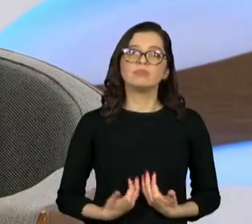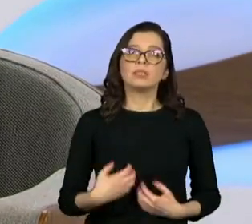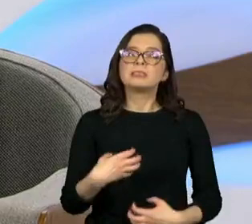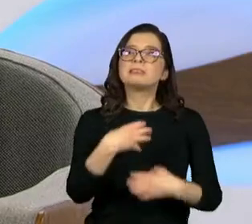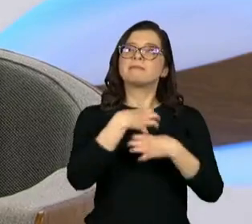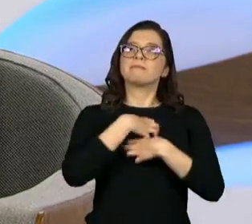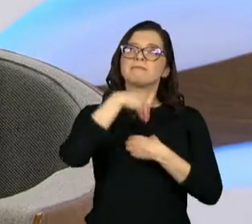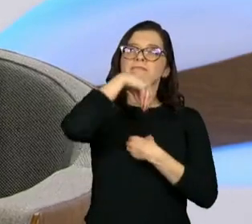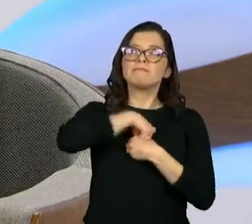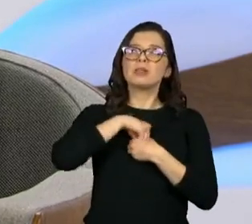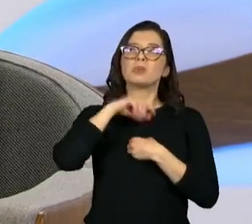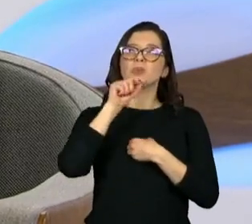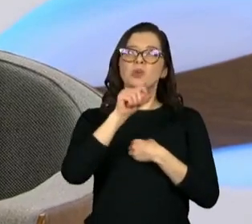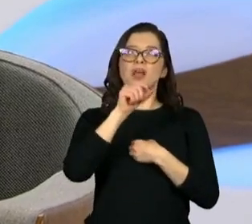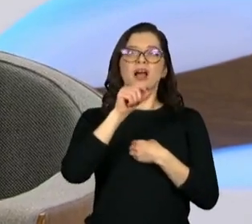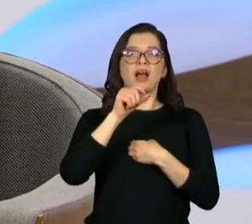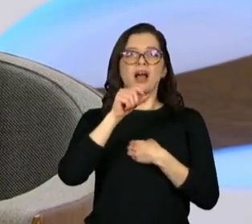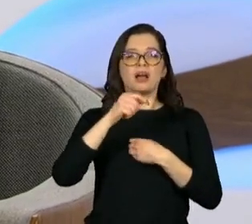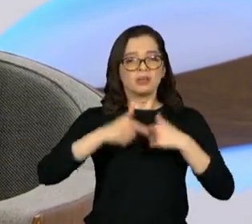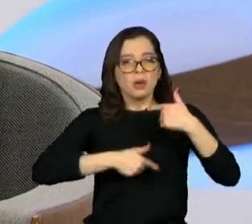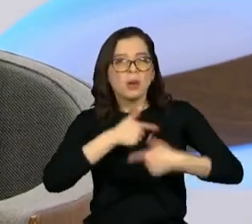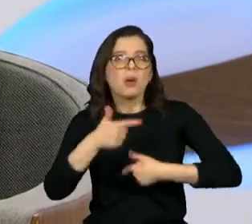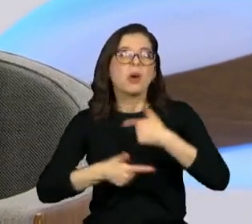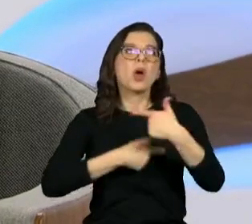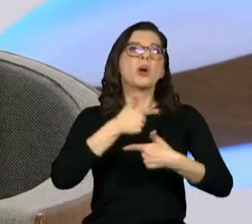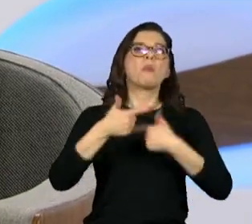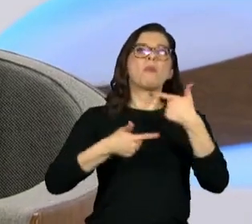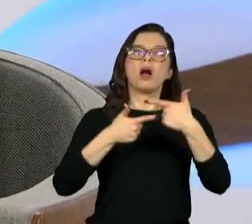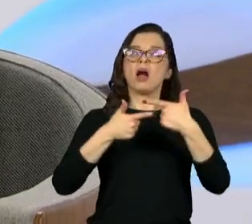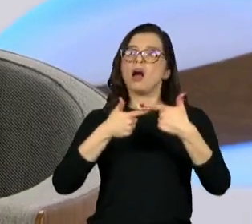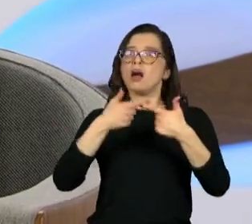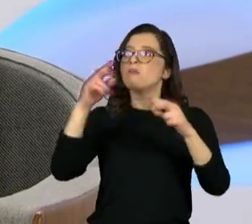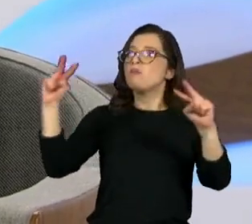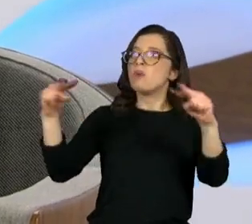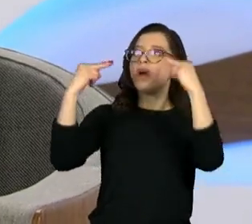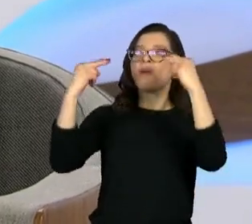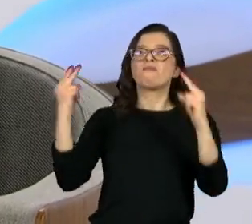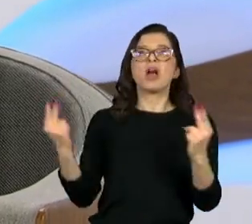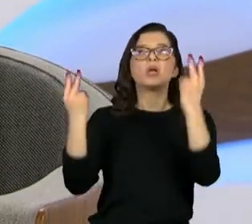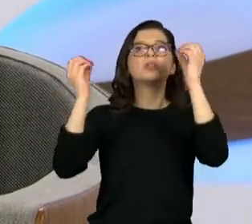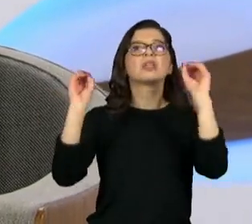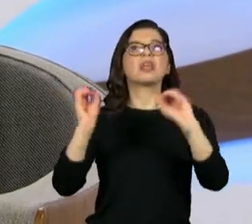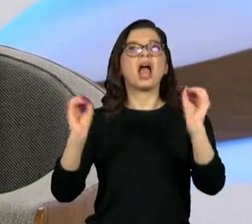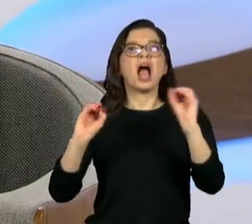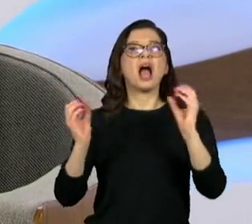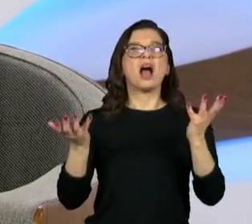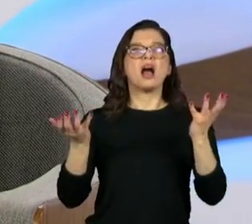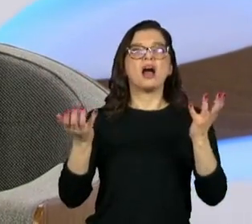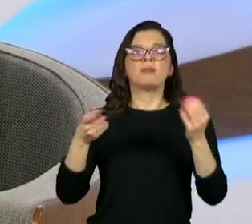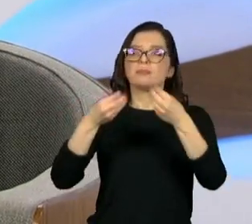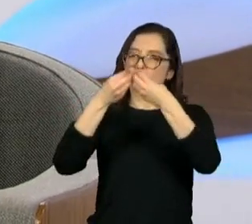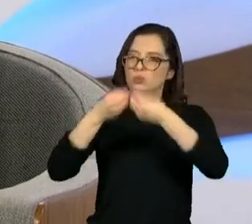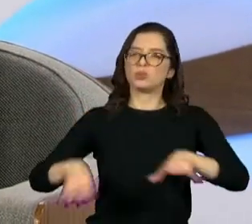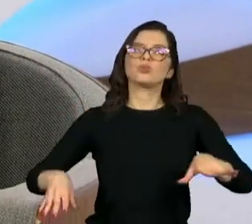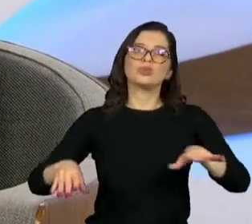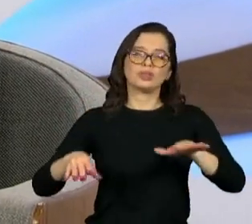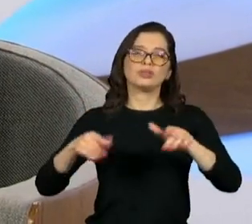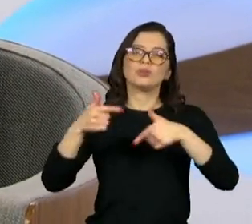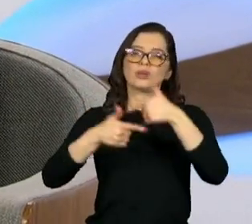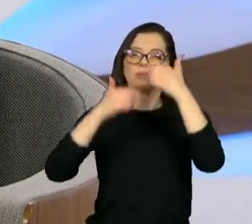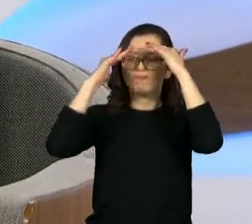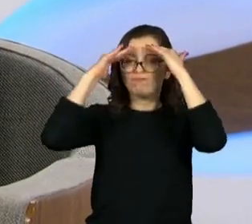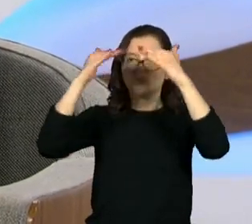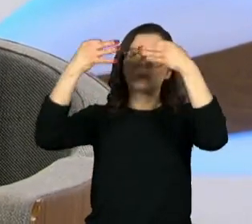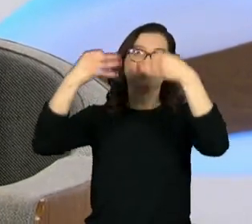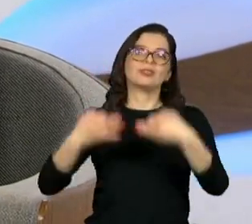that the work they do, the contributions they make, are not noticed or honored or recognized. And so this goes to the